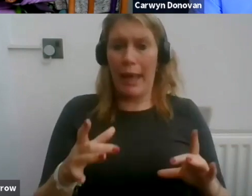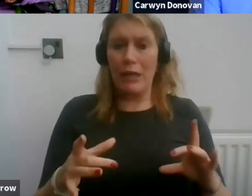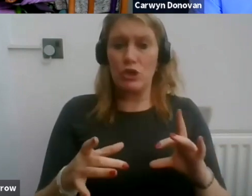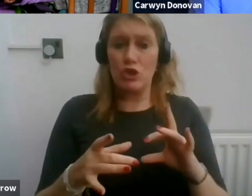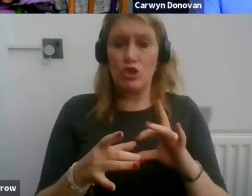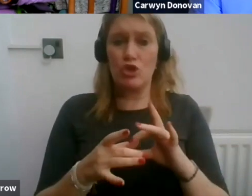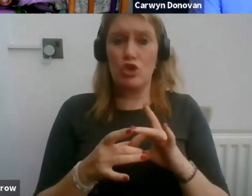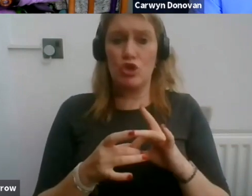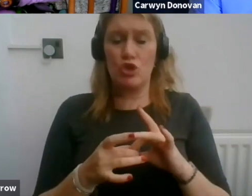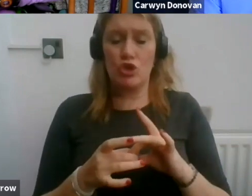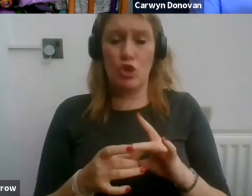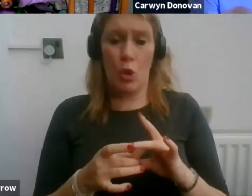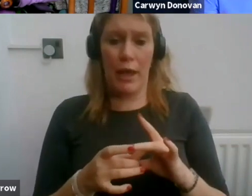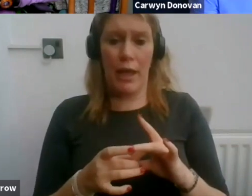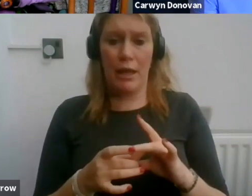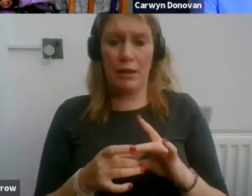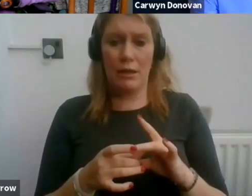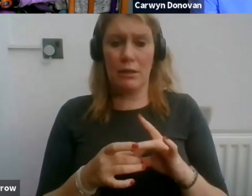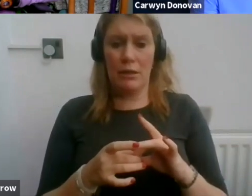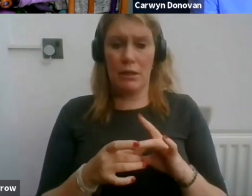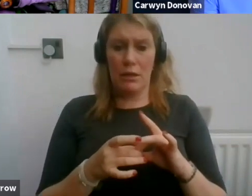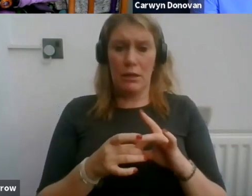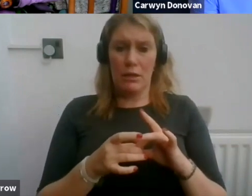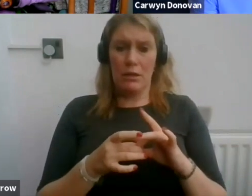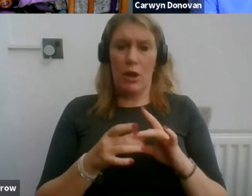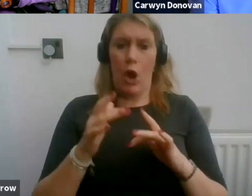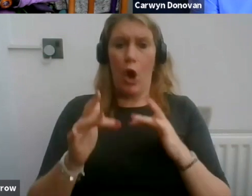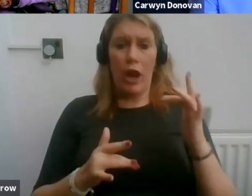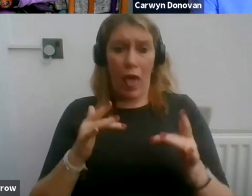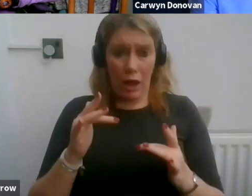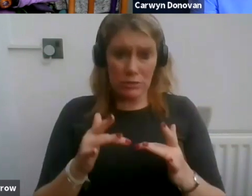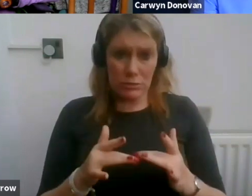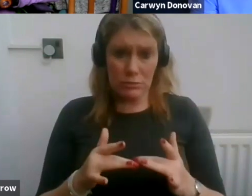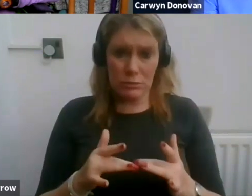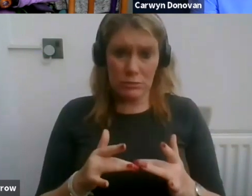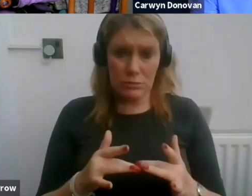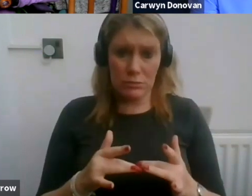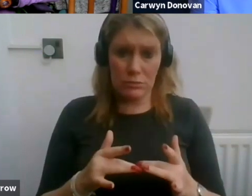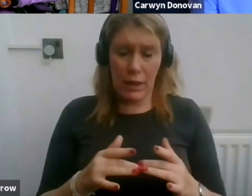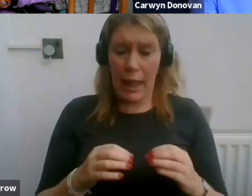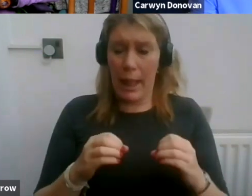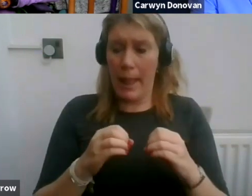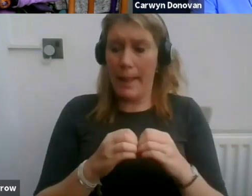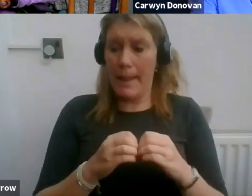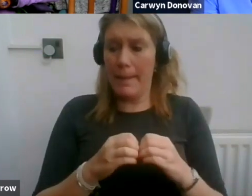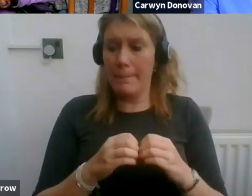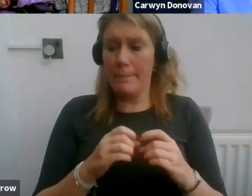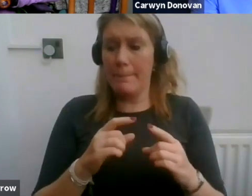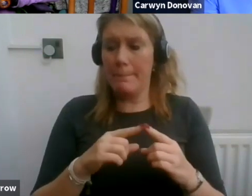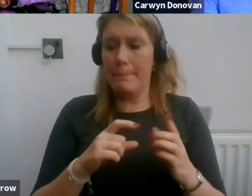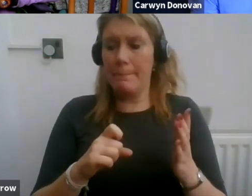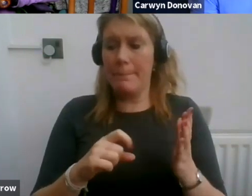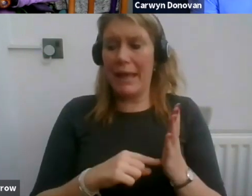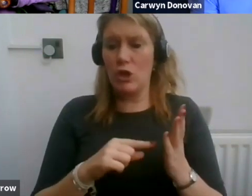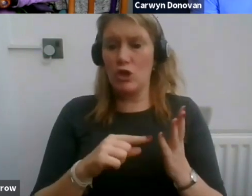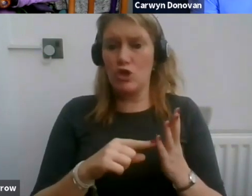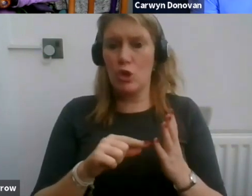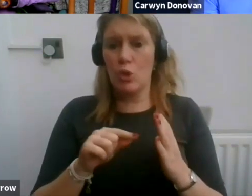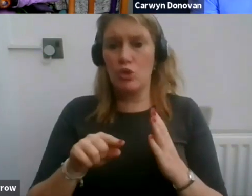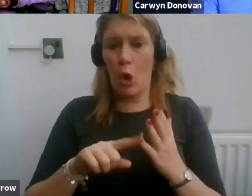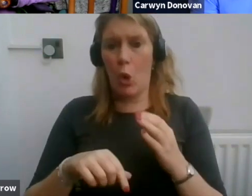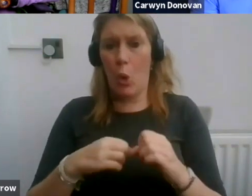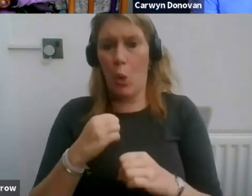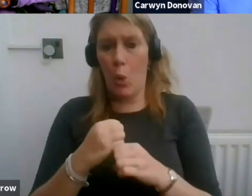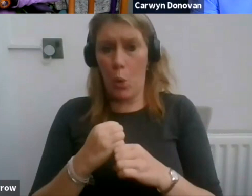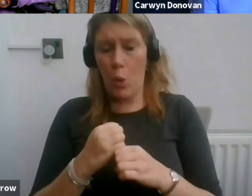facilities so you can join online. Our Bec2 website is bec2.org. And you